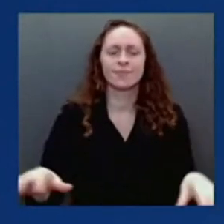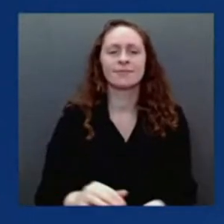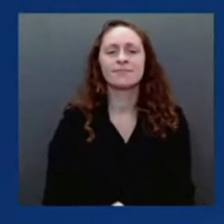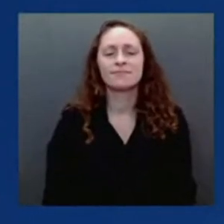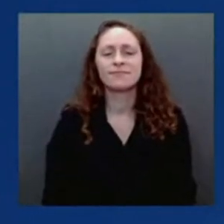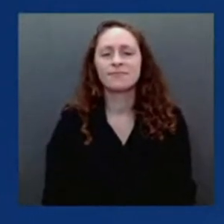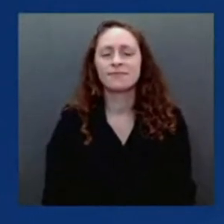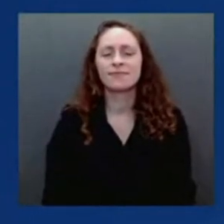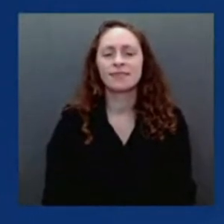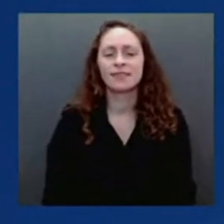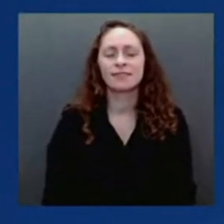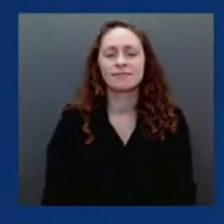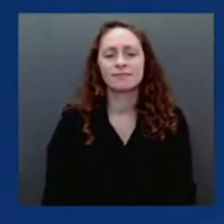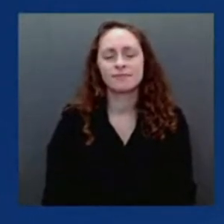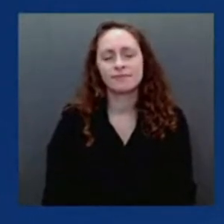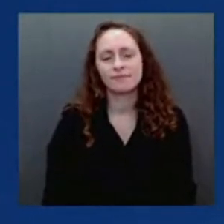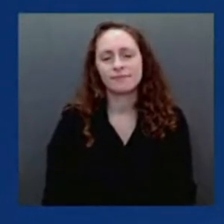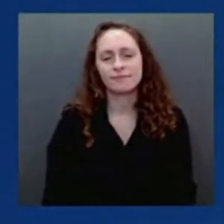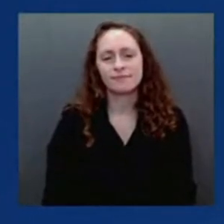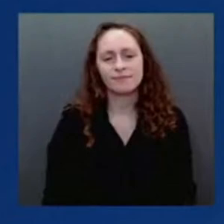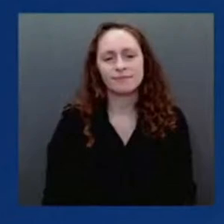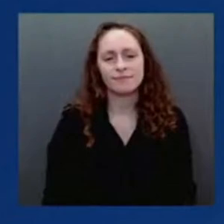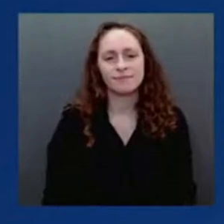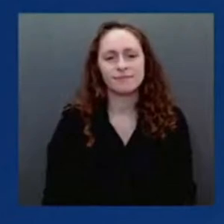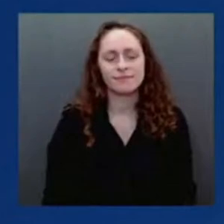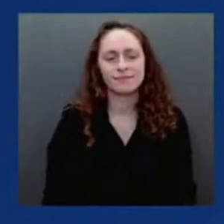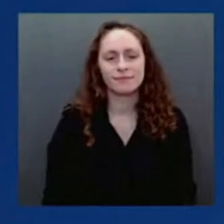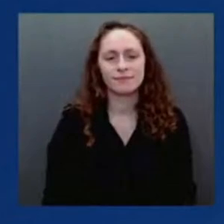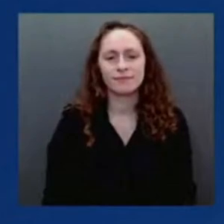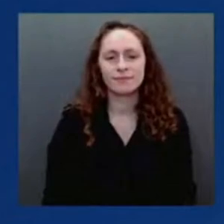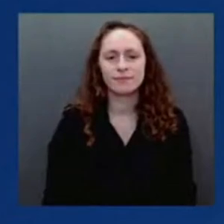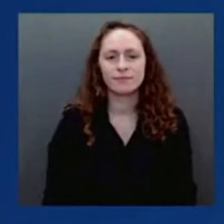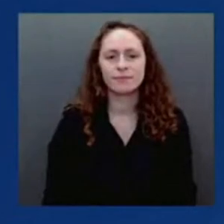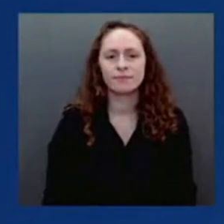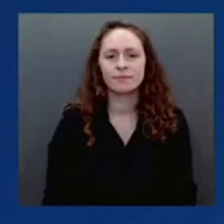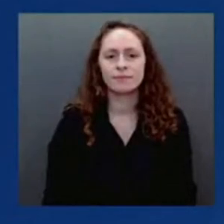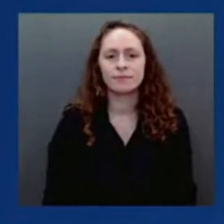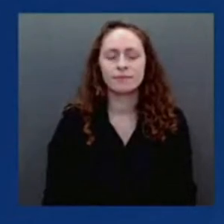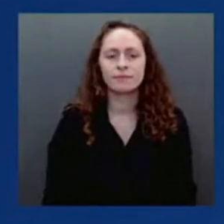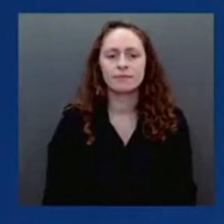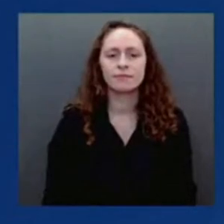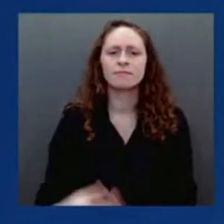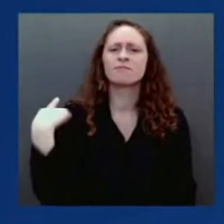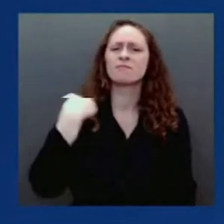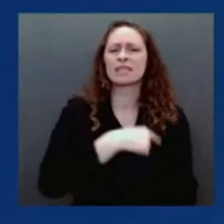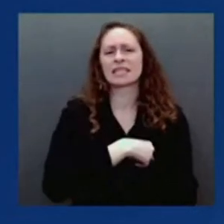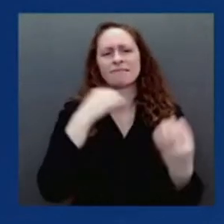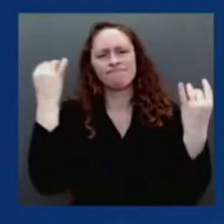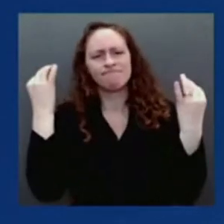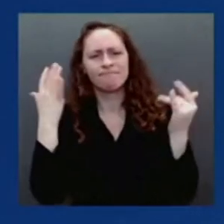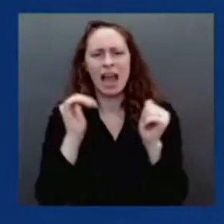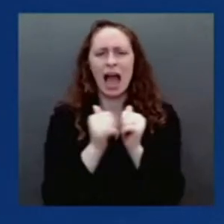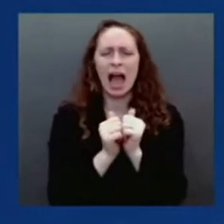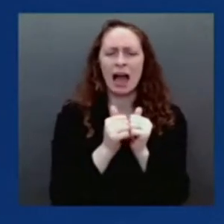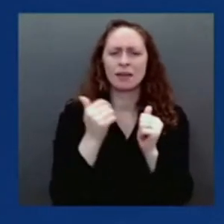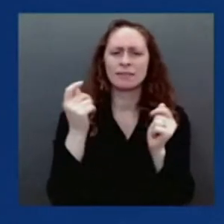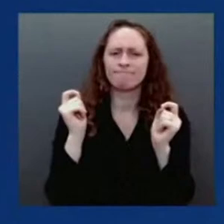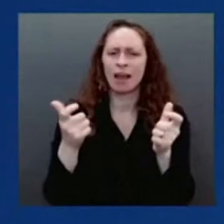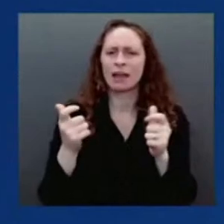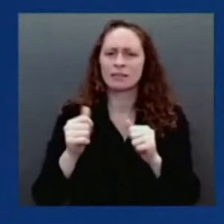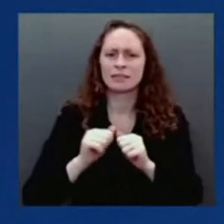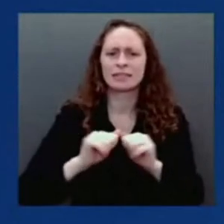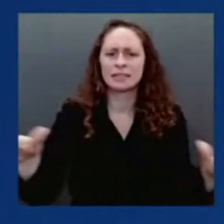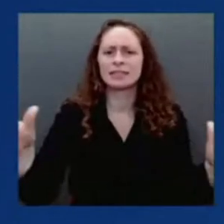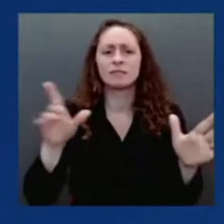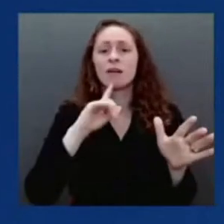out was through the channels that we use for vaccines, including community health centers and local pharmacies. We've already